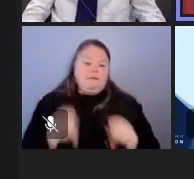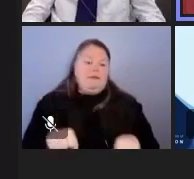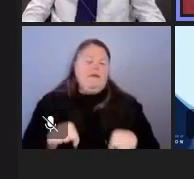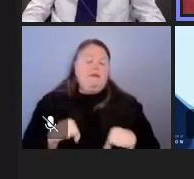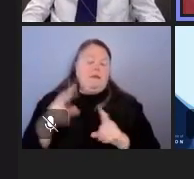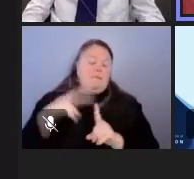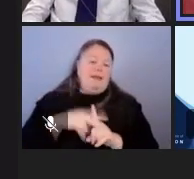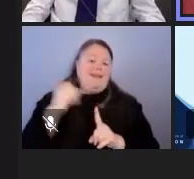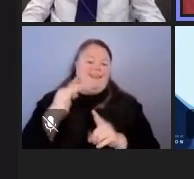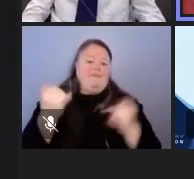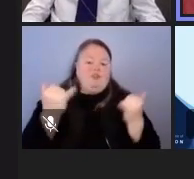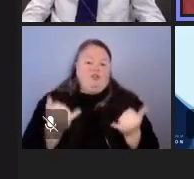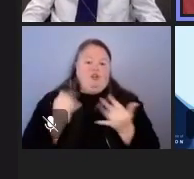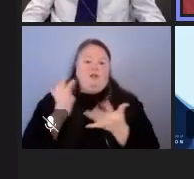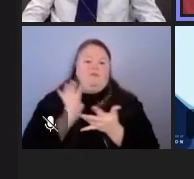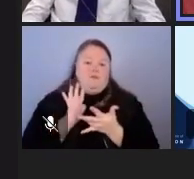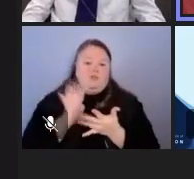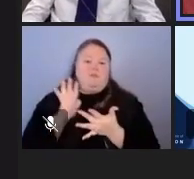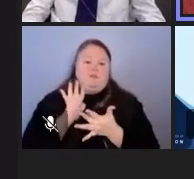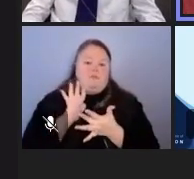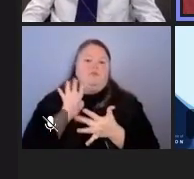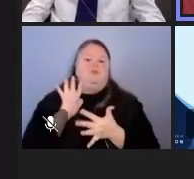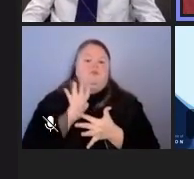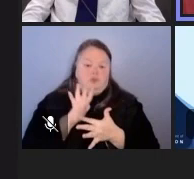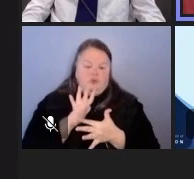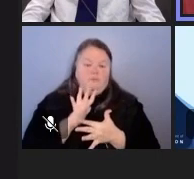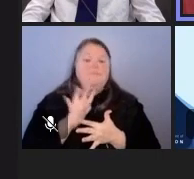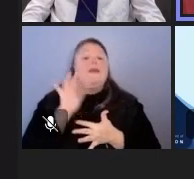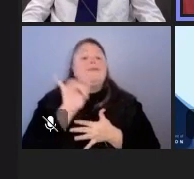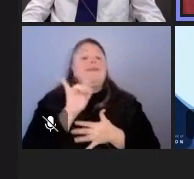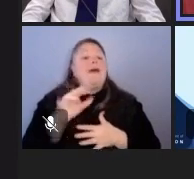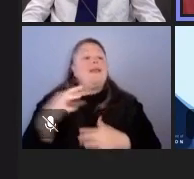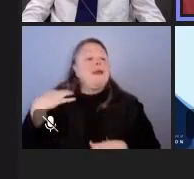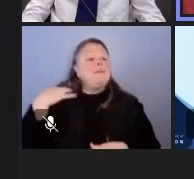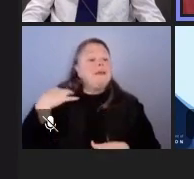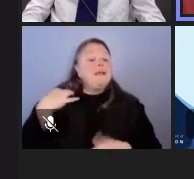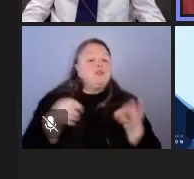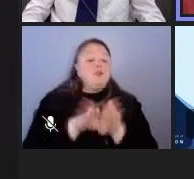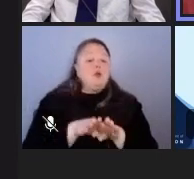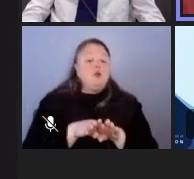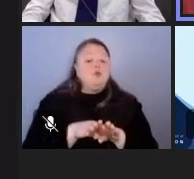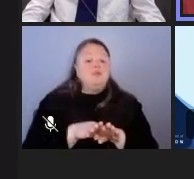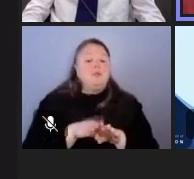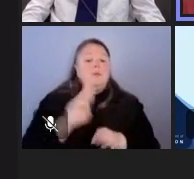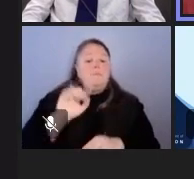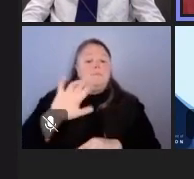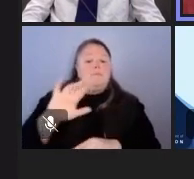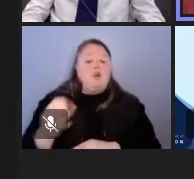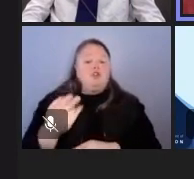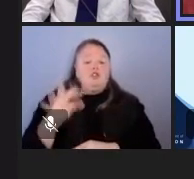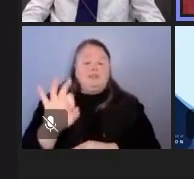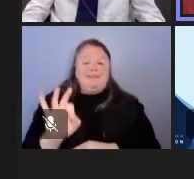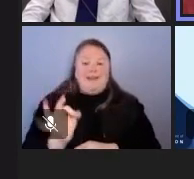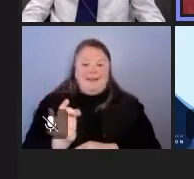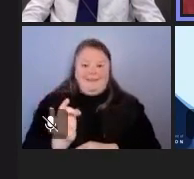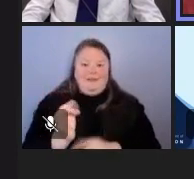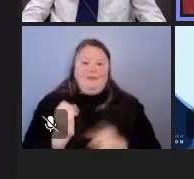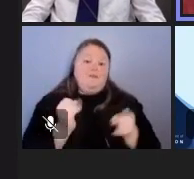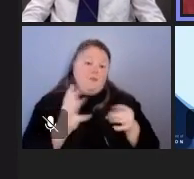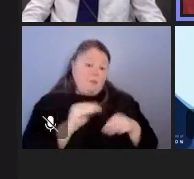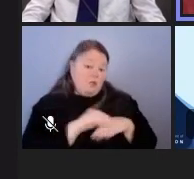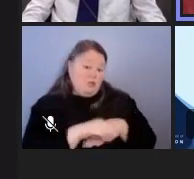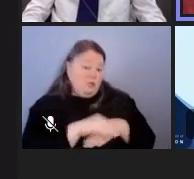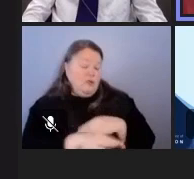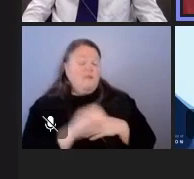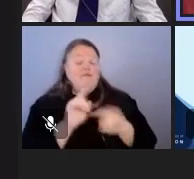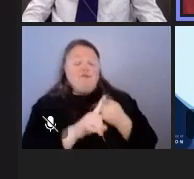a current freshman sophomore or junior and that application period ends on march 9th so any of you that have friends or or